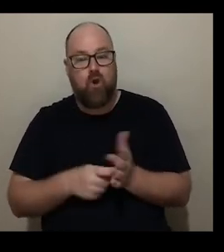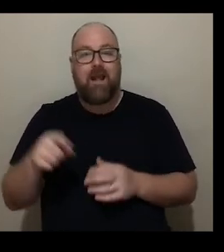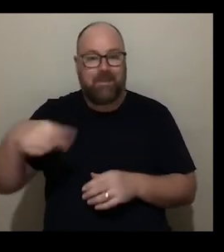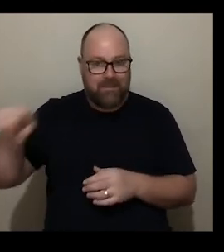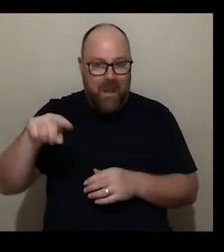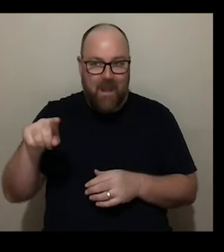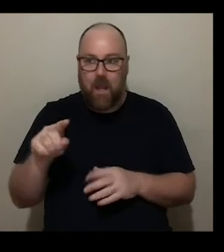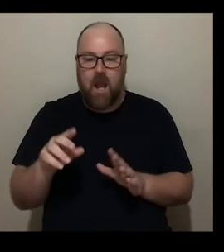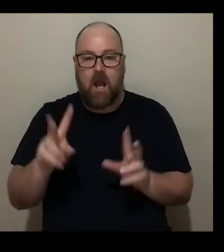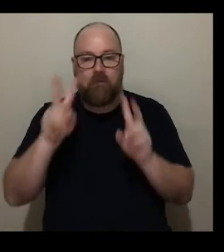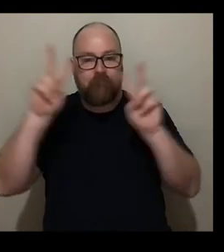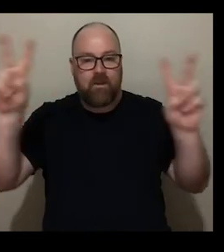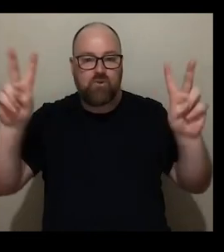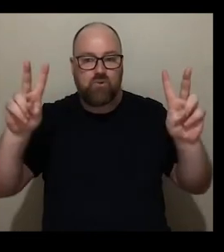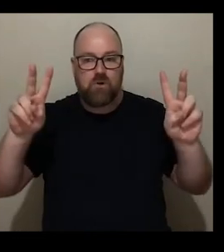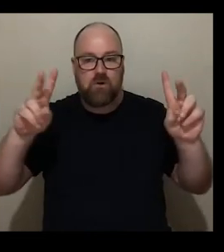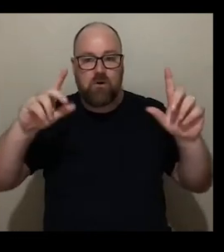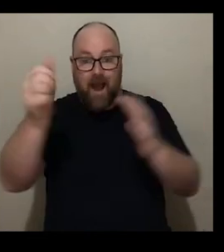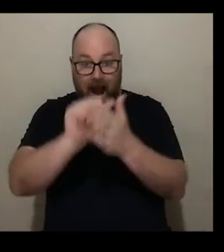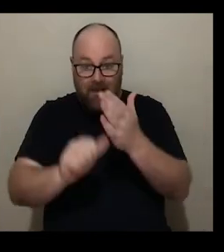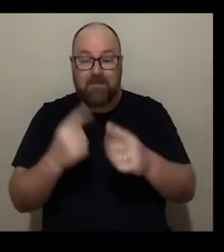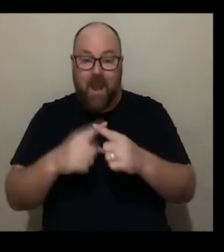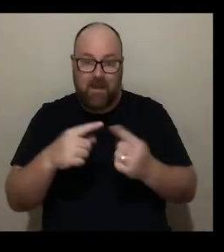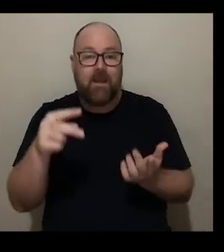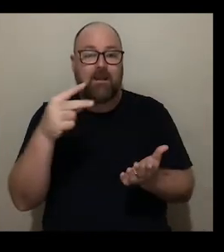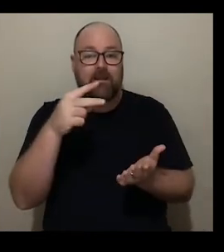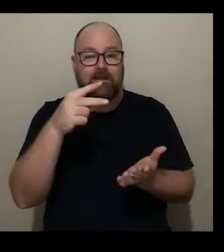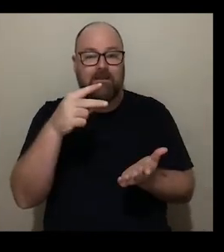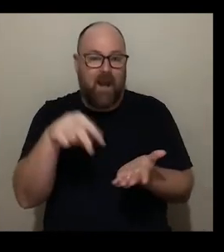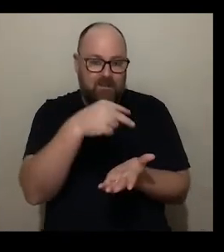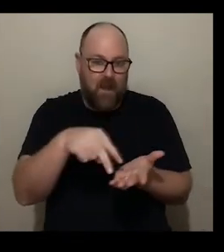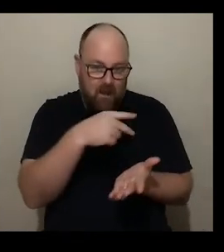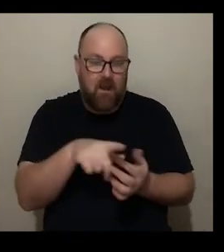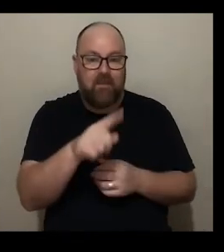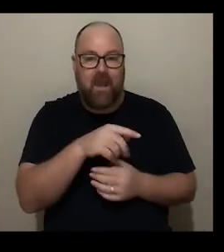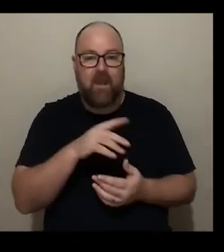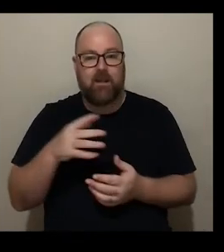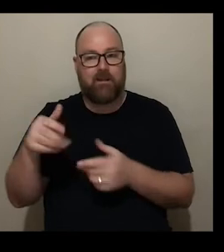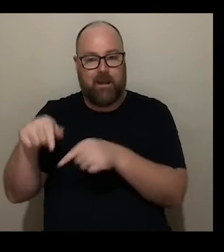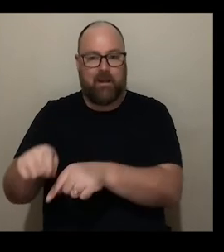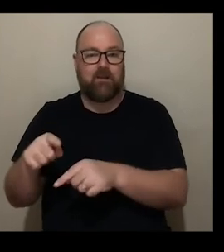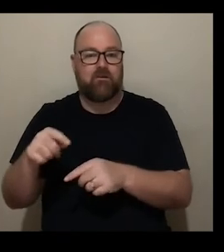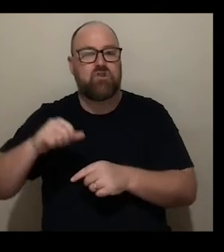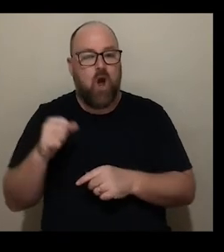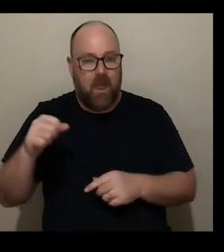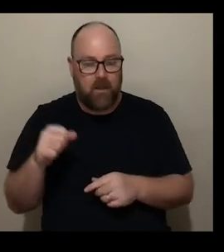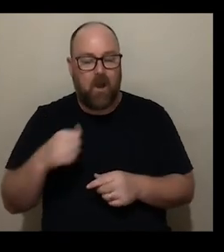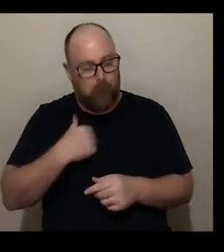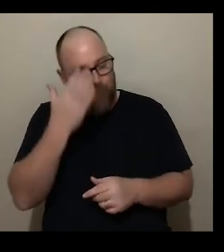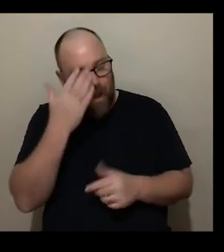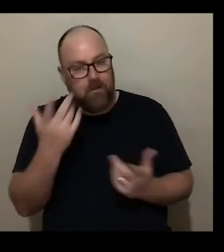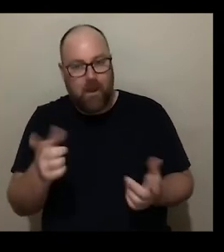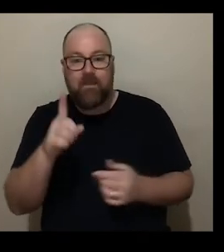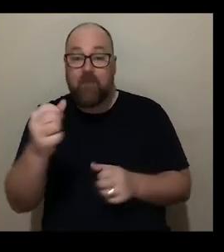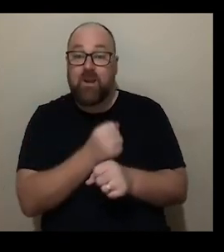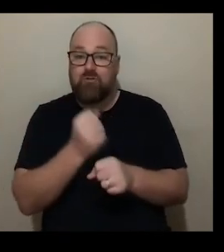phenomenal kind of visual artist and dancer based in scotland again i'm biased um because i'm based in glasgow at the moment and they've created